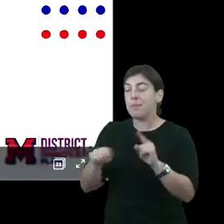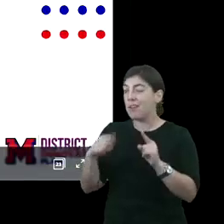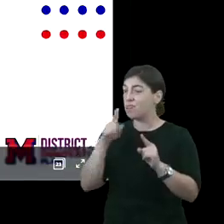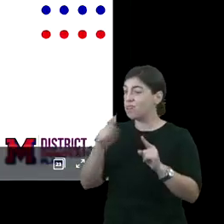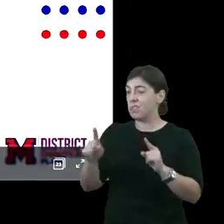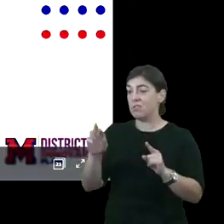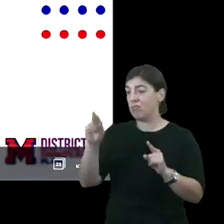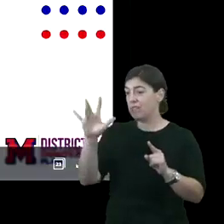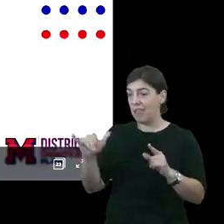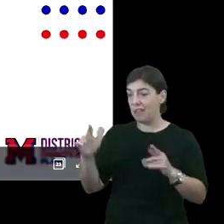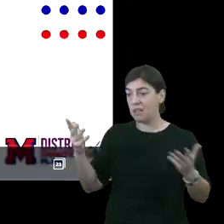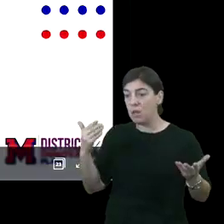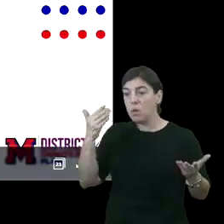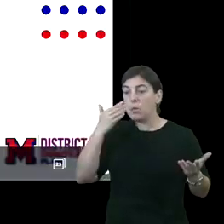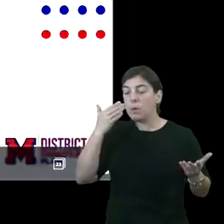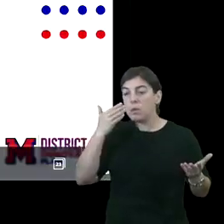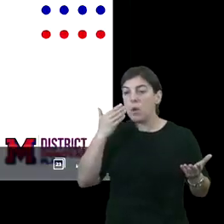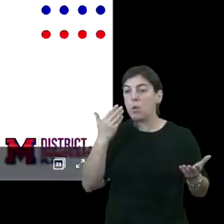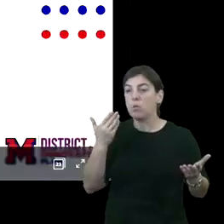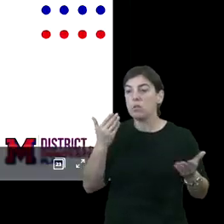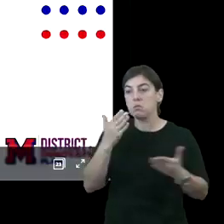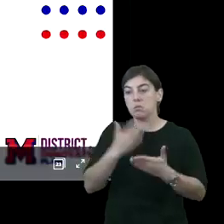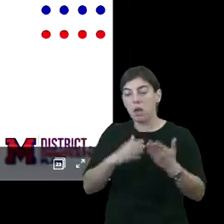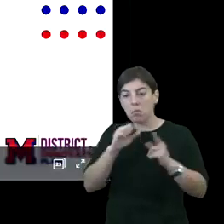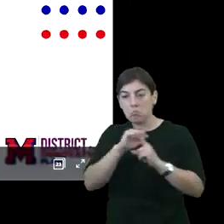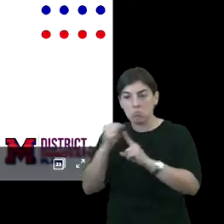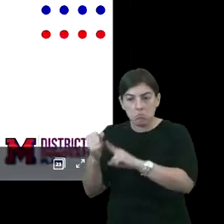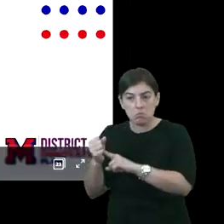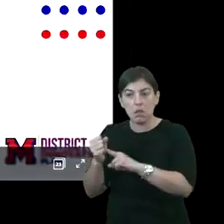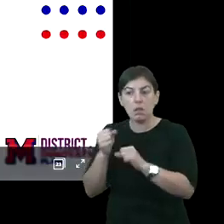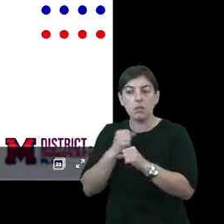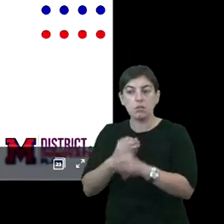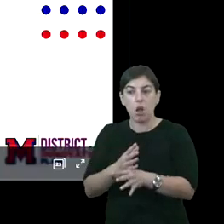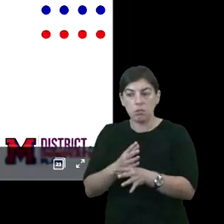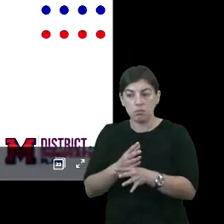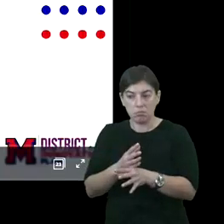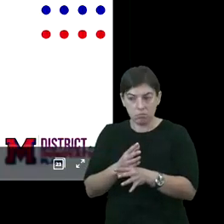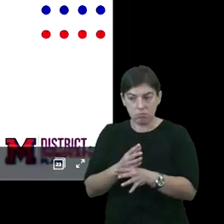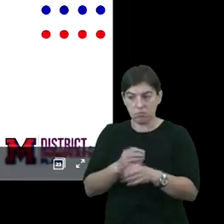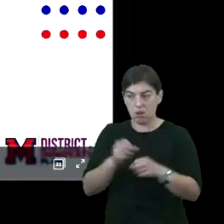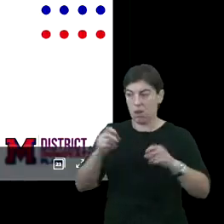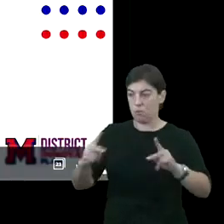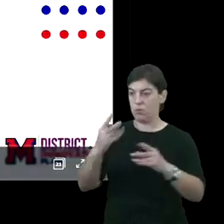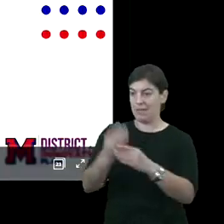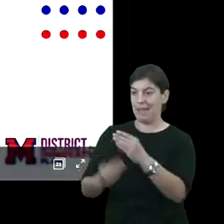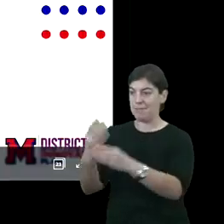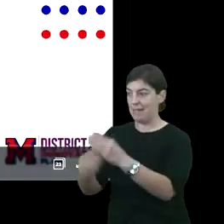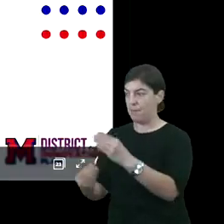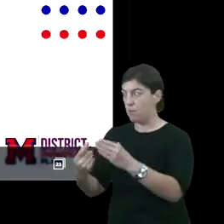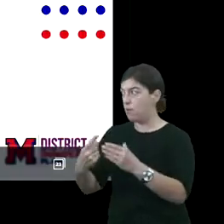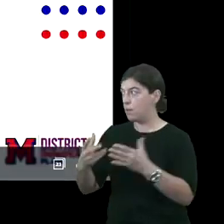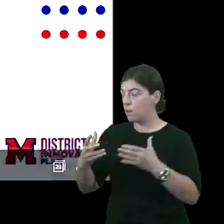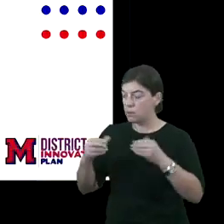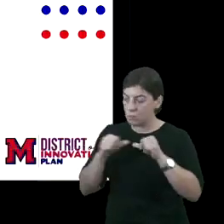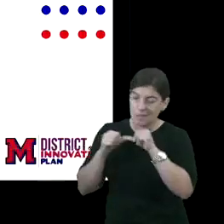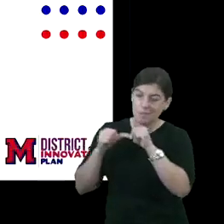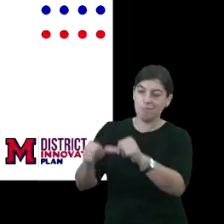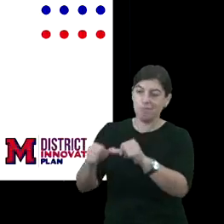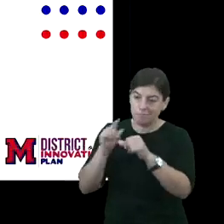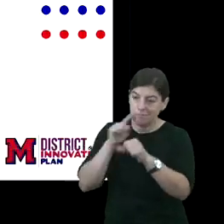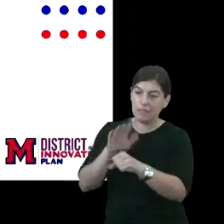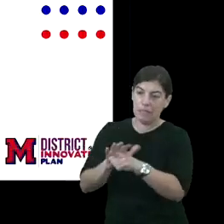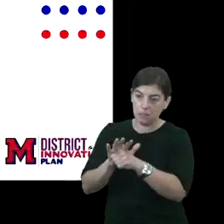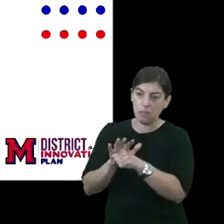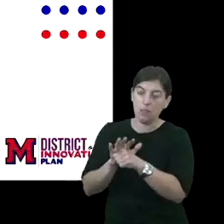reality of it is we know that in some cases it has caused opportunity gaps. And so we want to be committed to